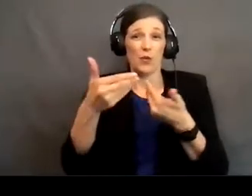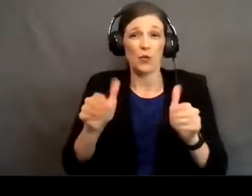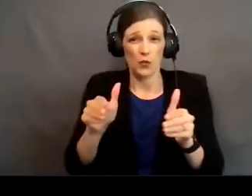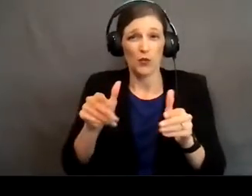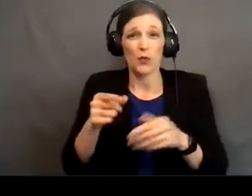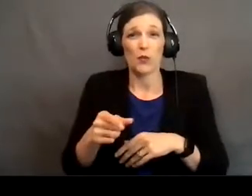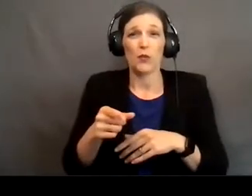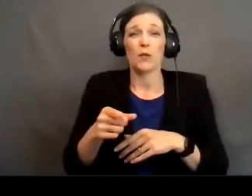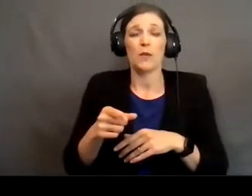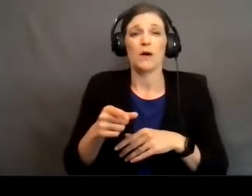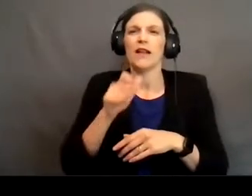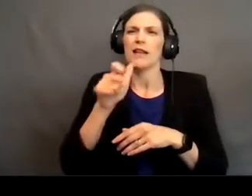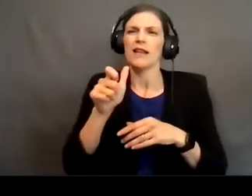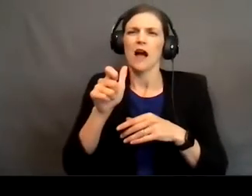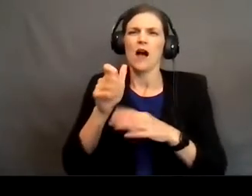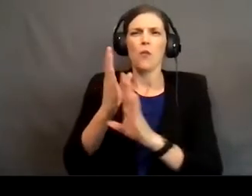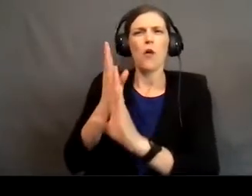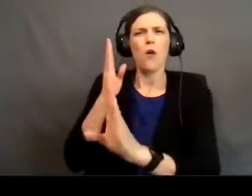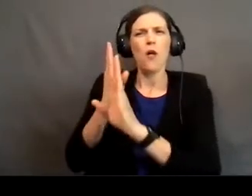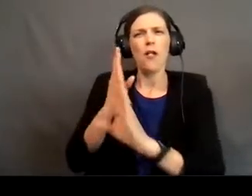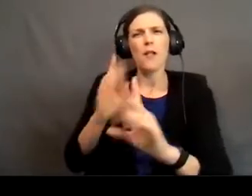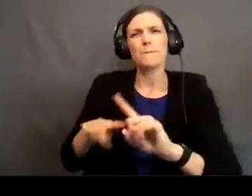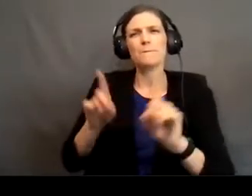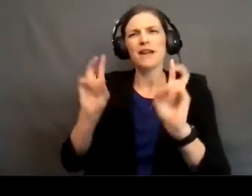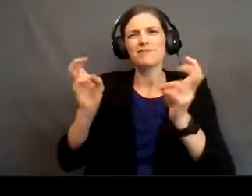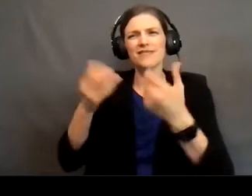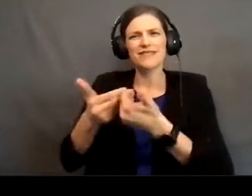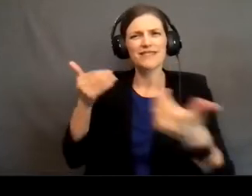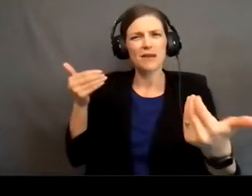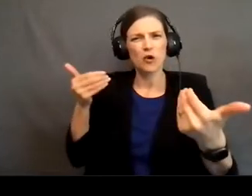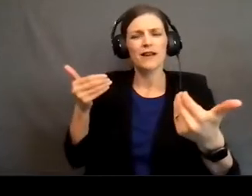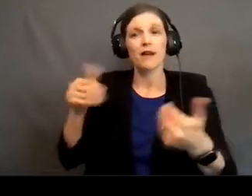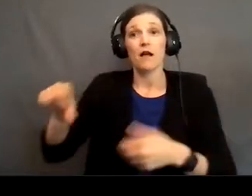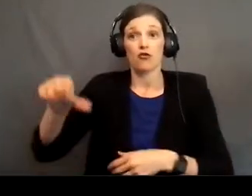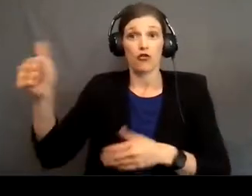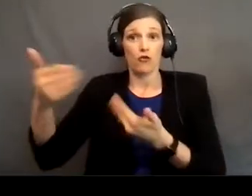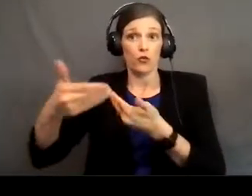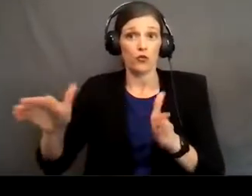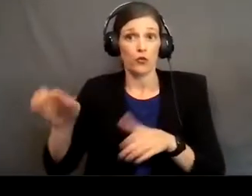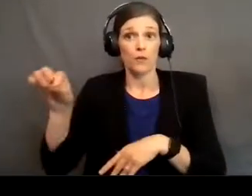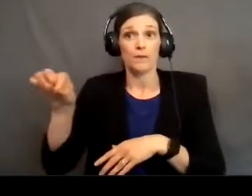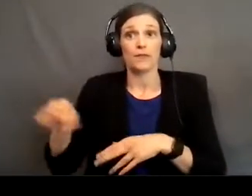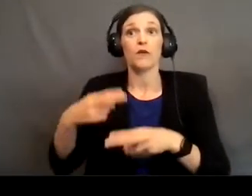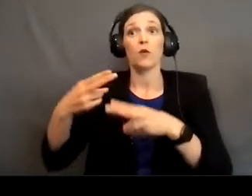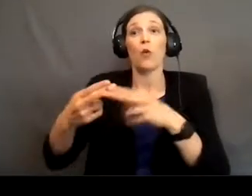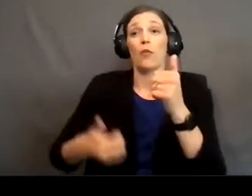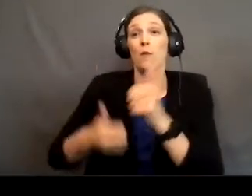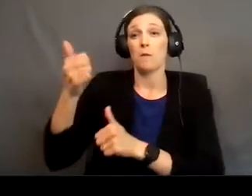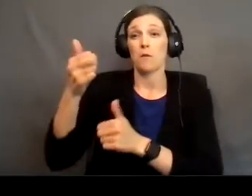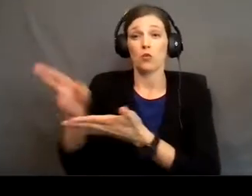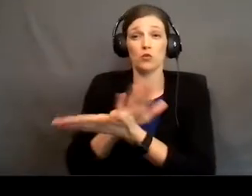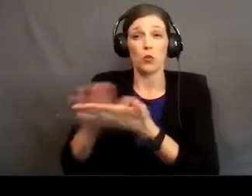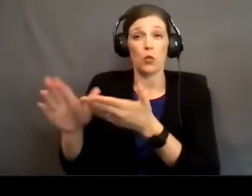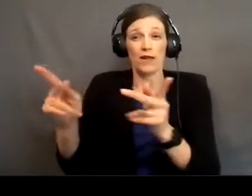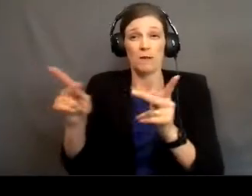was a wall... Not walled off, but it was separated off another room that was called the most holy place. The